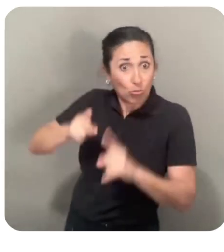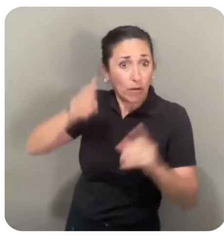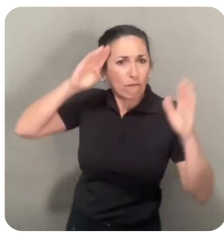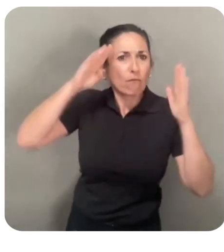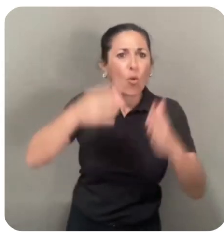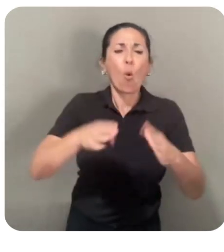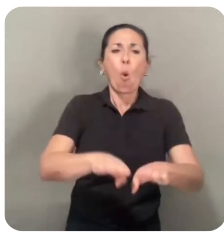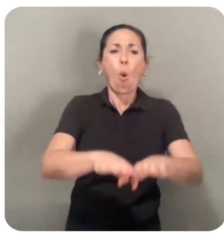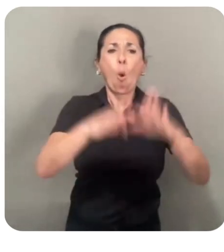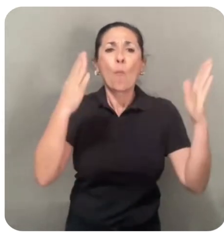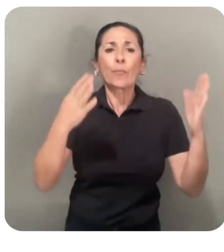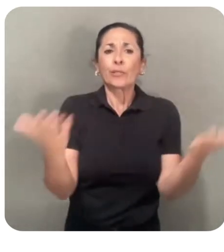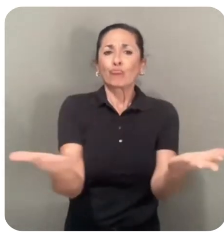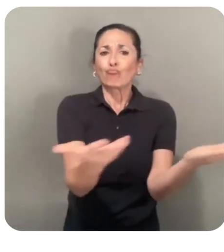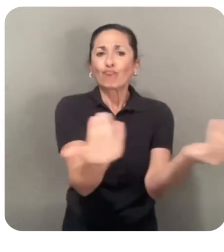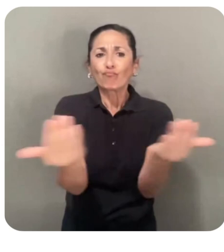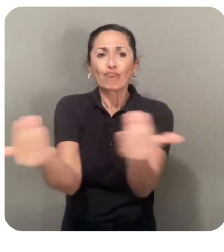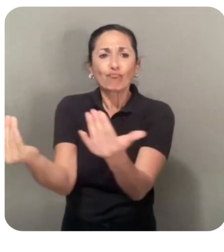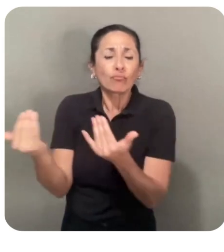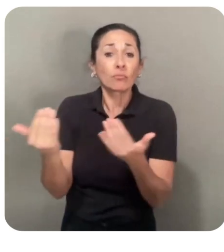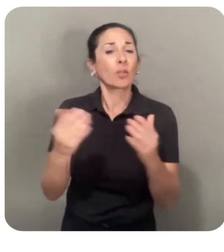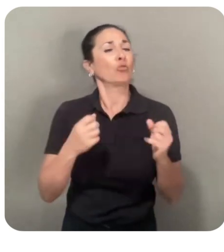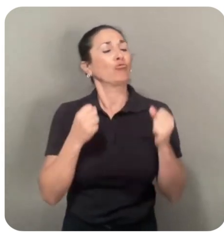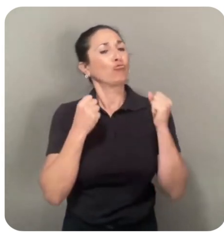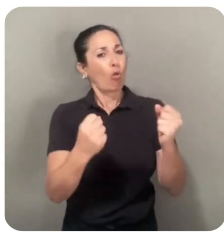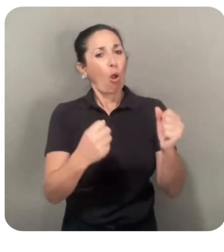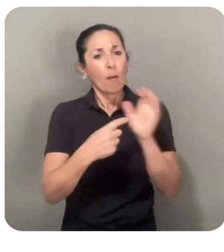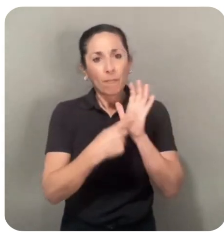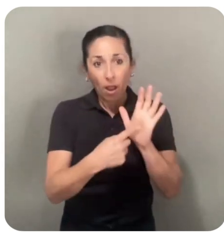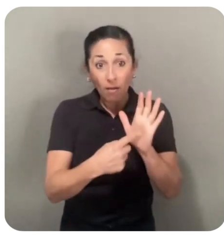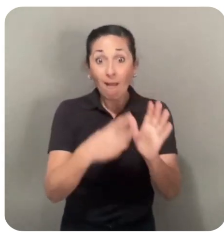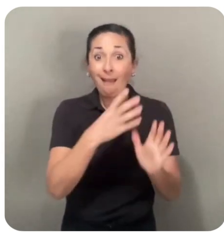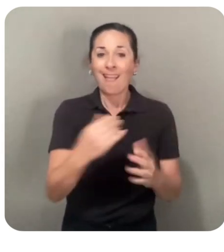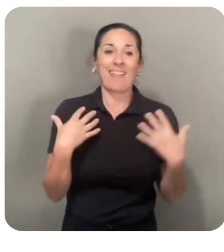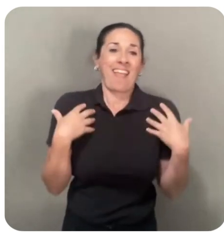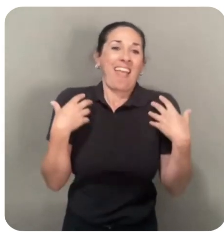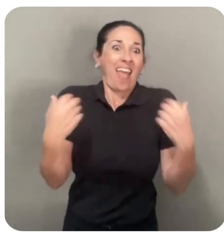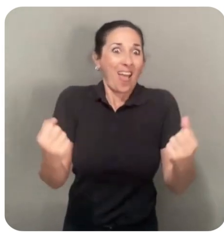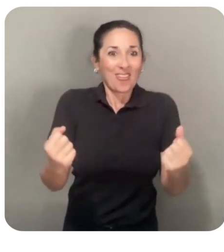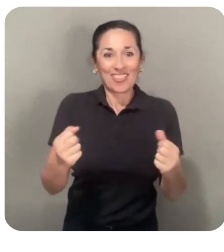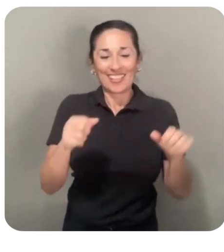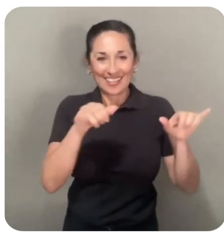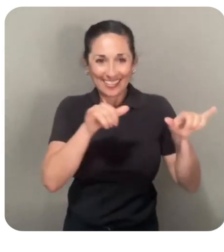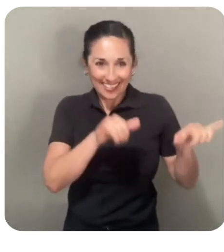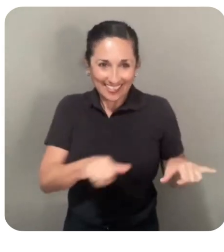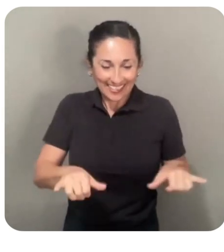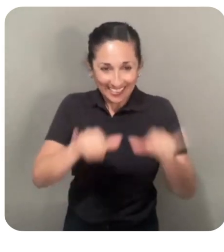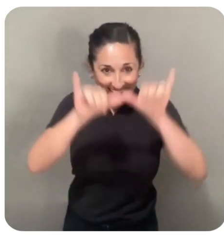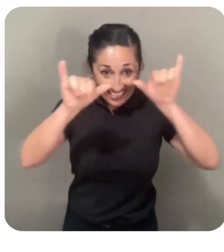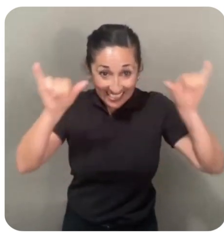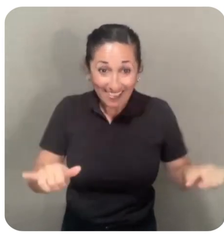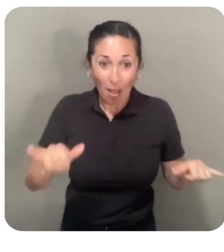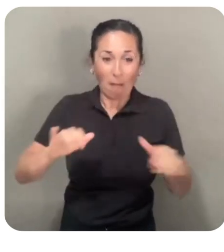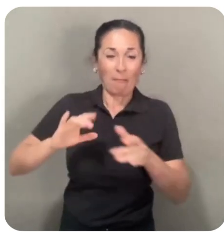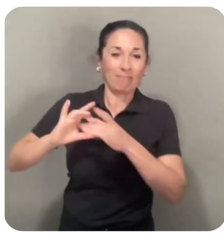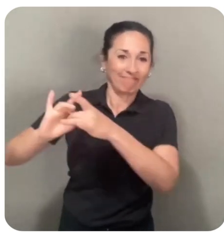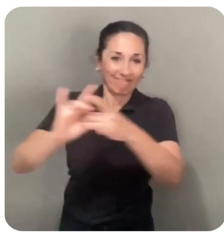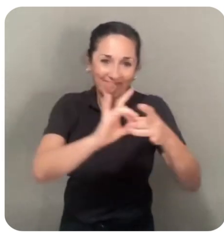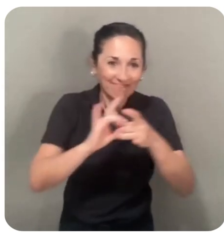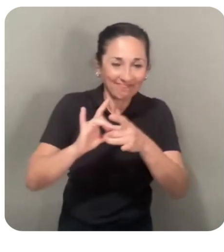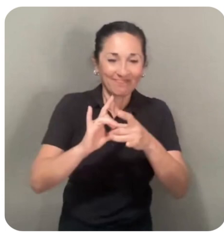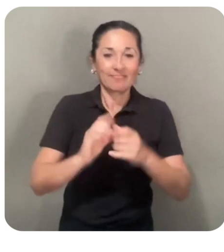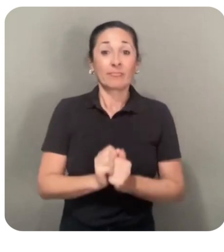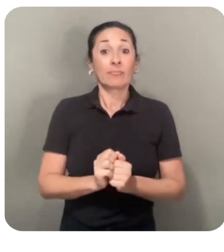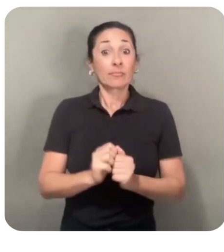on open source breeds both stronger models and a healthy and flourishing ecosystem. Over the last year,